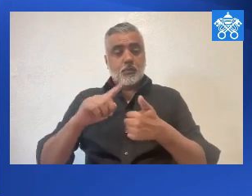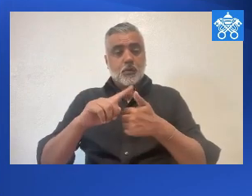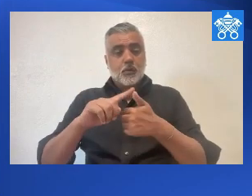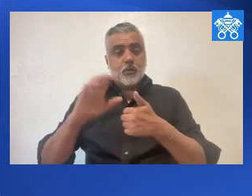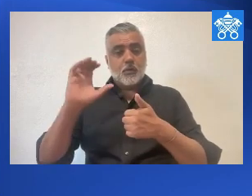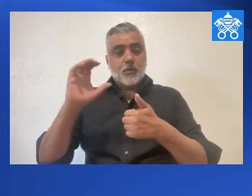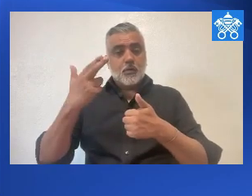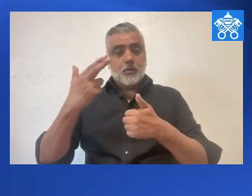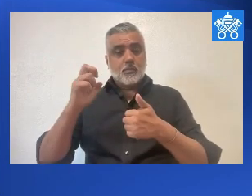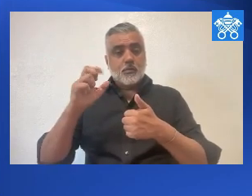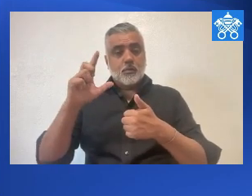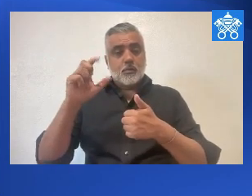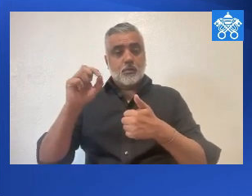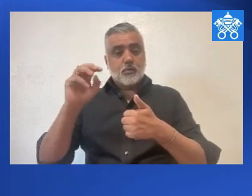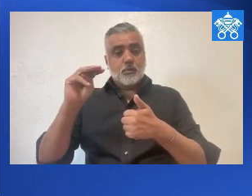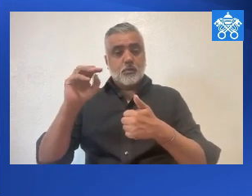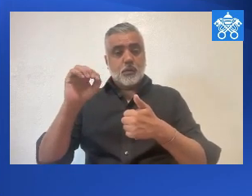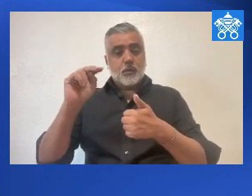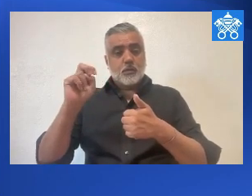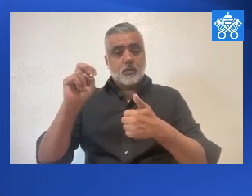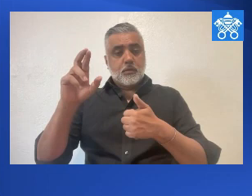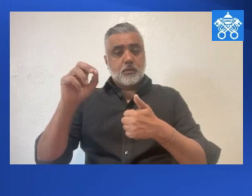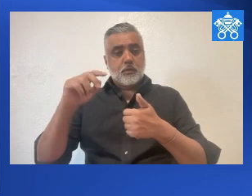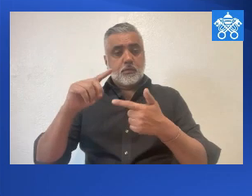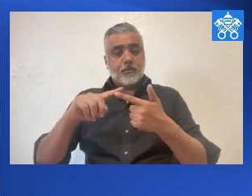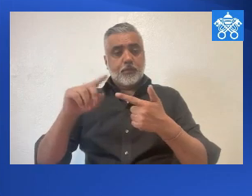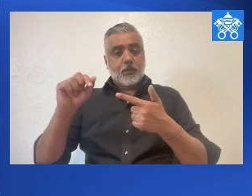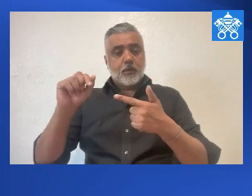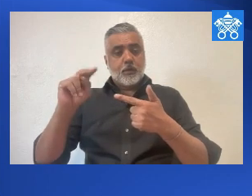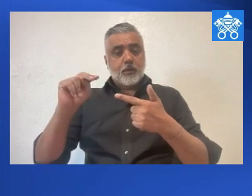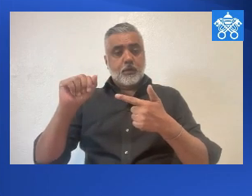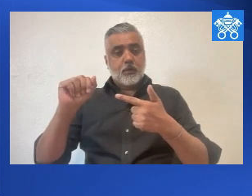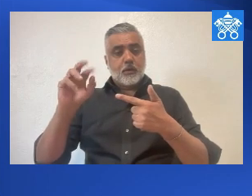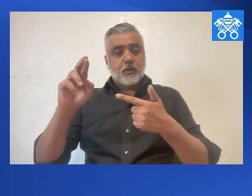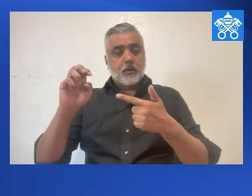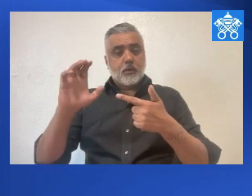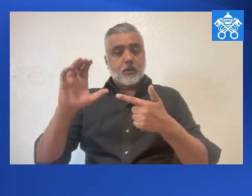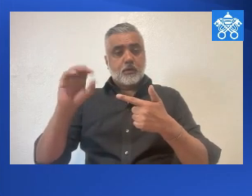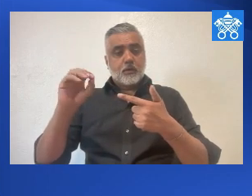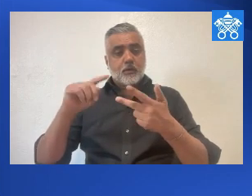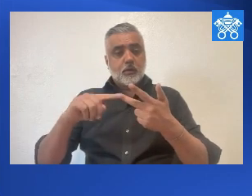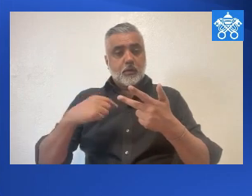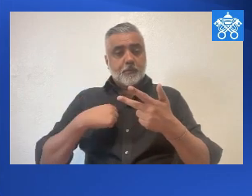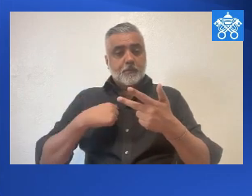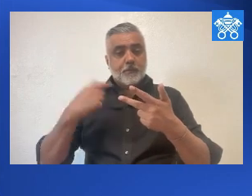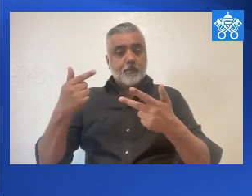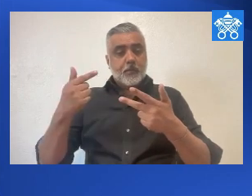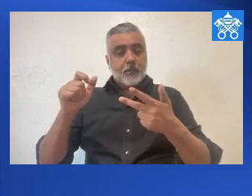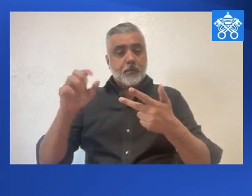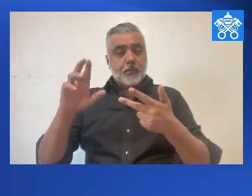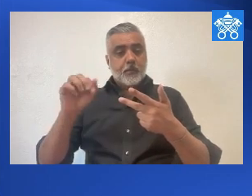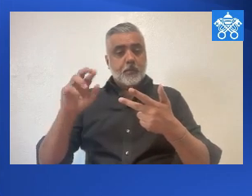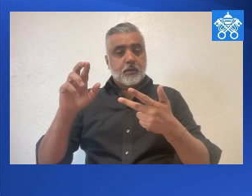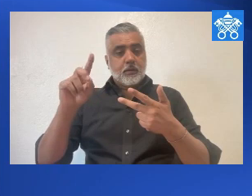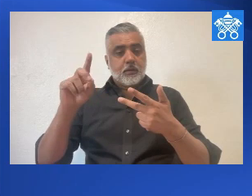A special welcome to those broadcasters who link up with us. They include Catholic Television, the Catholic Faith Network, Salt and Light